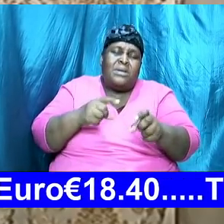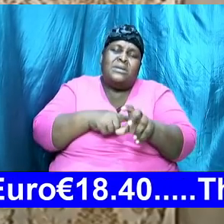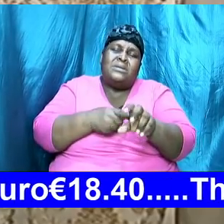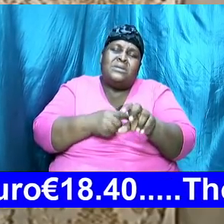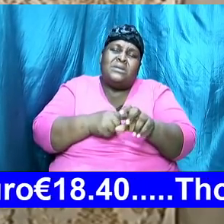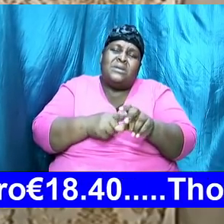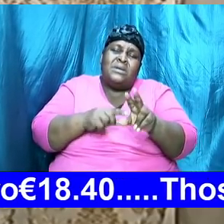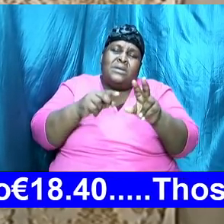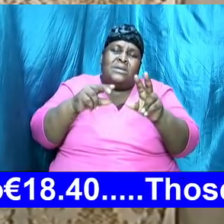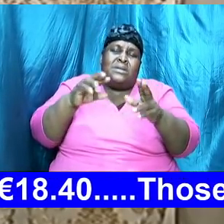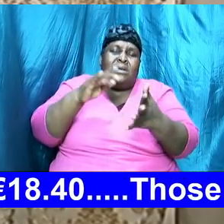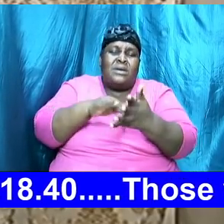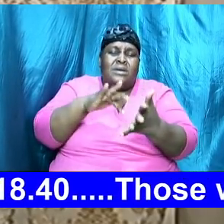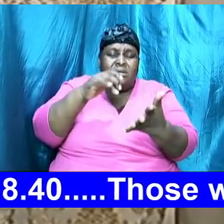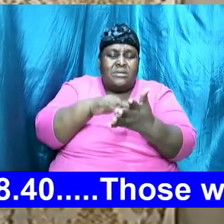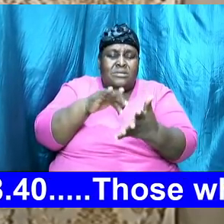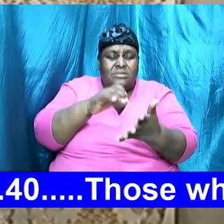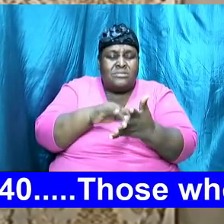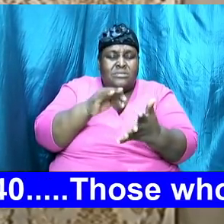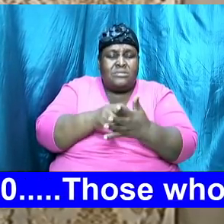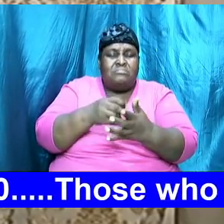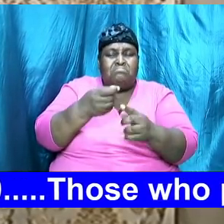sisters, from